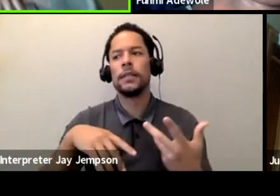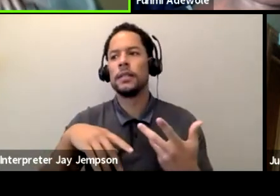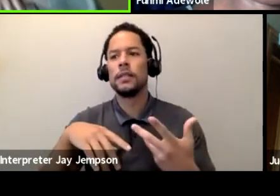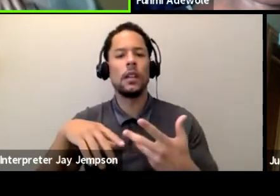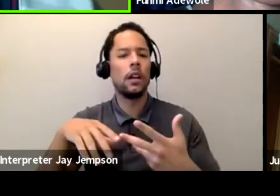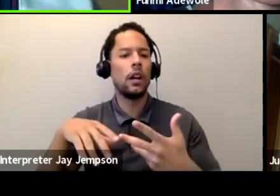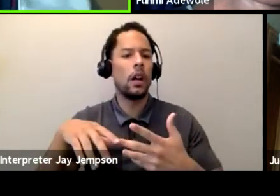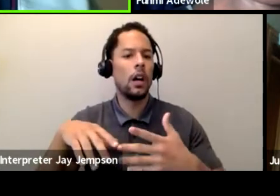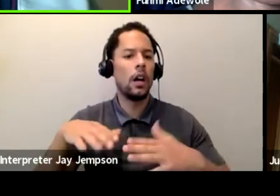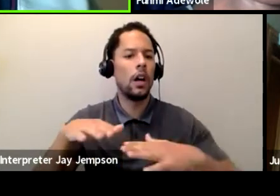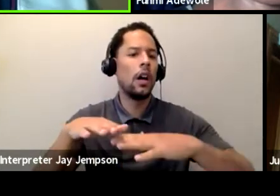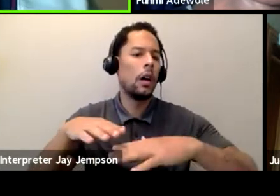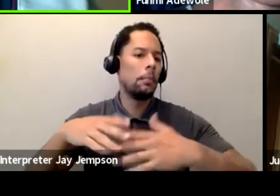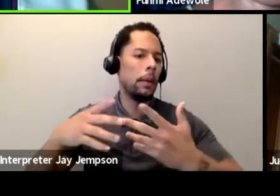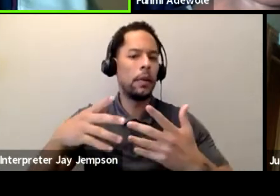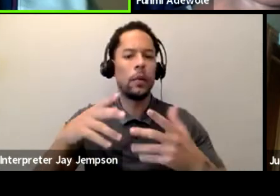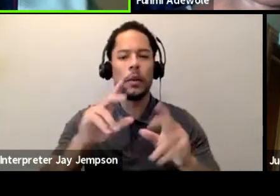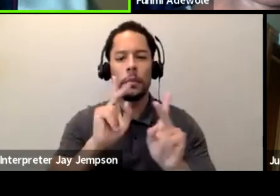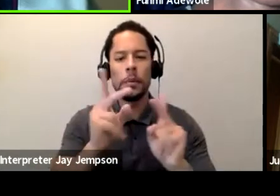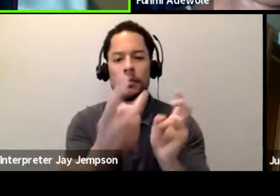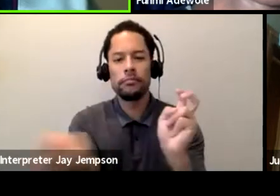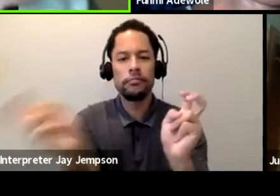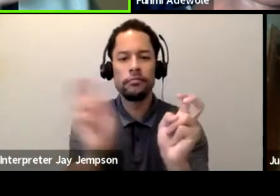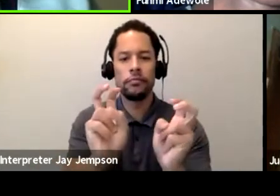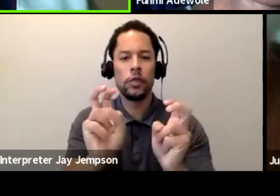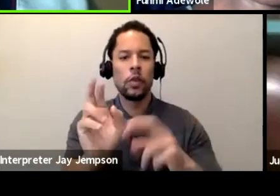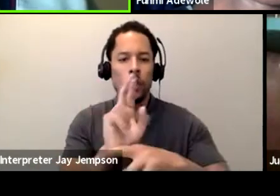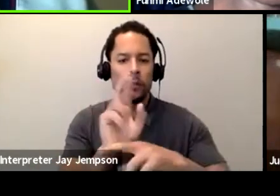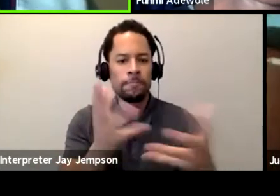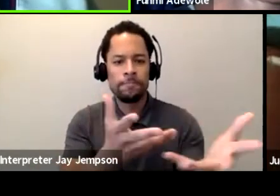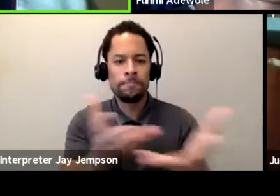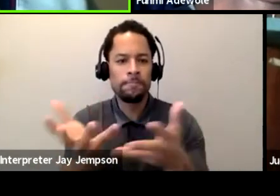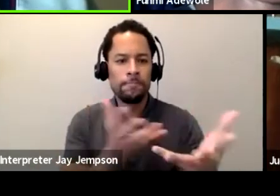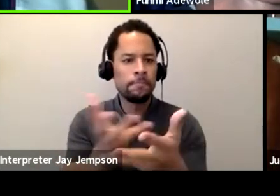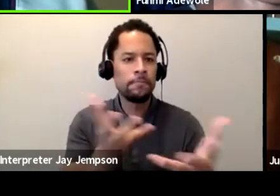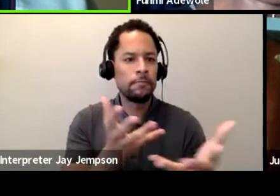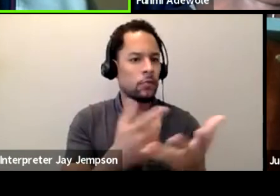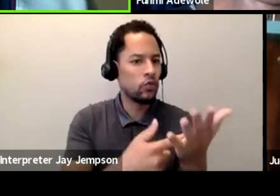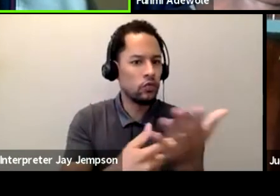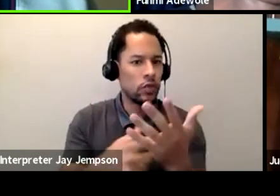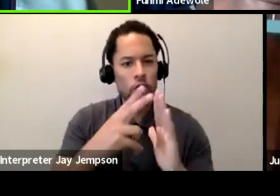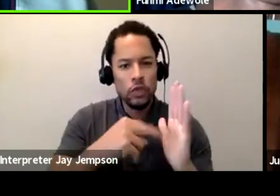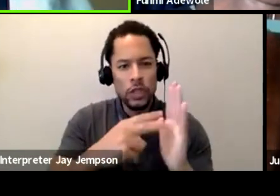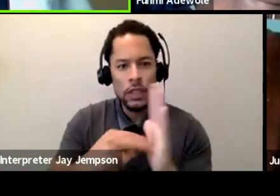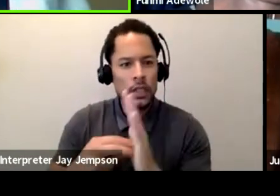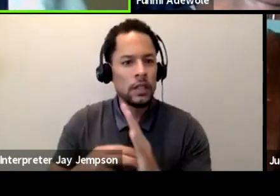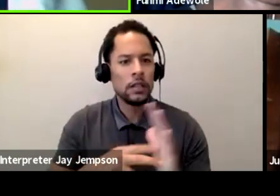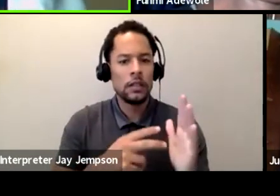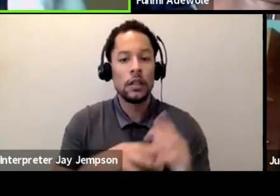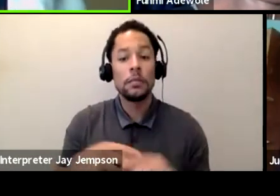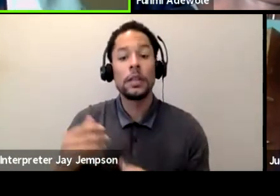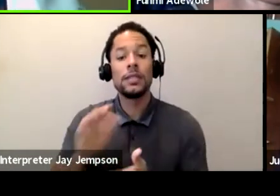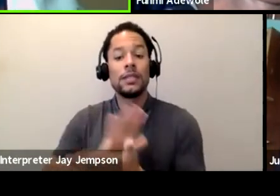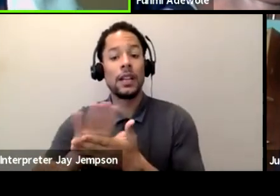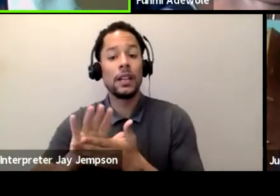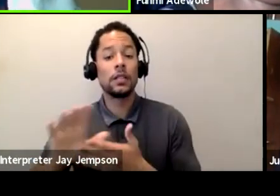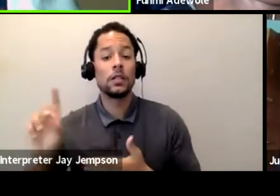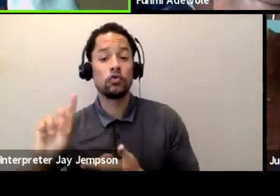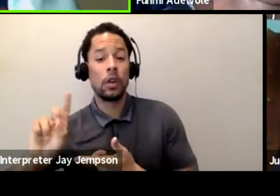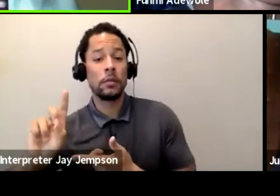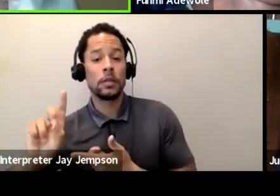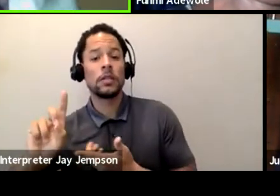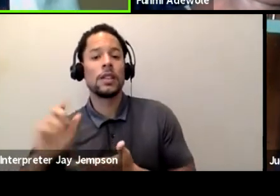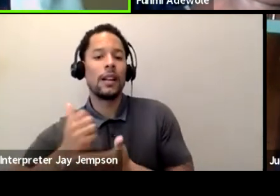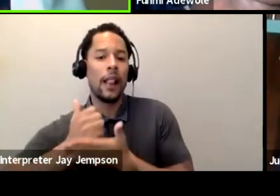it's also nice to have a dramaturg who walks you through the entire process right into the blocking and